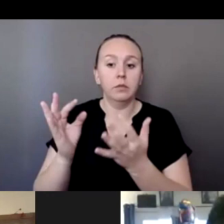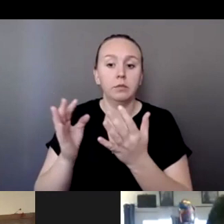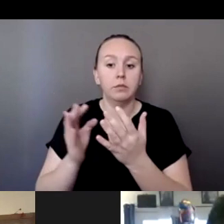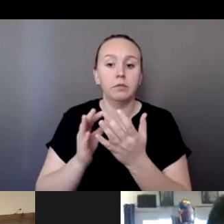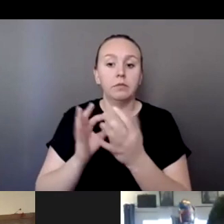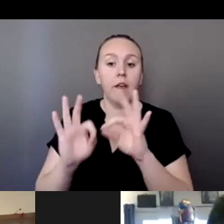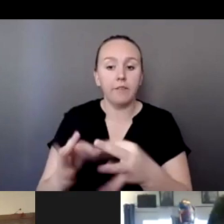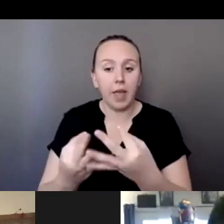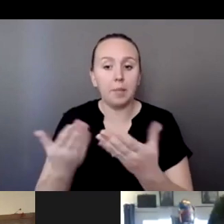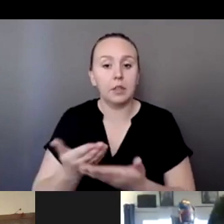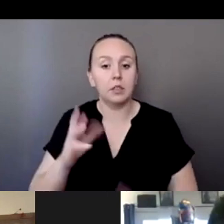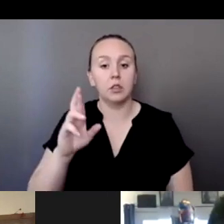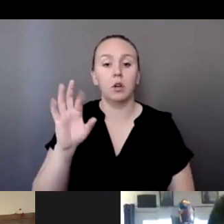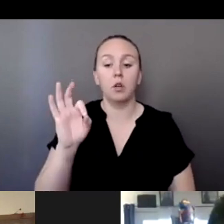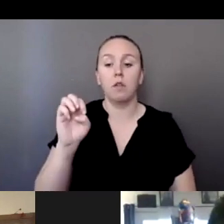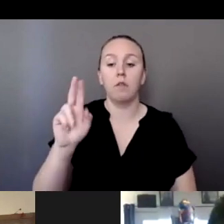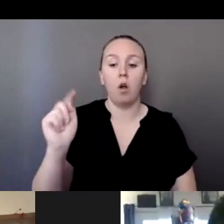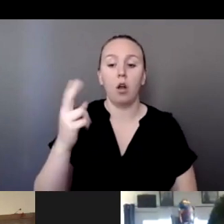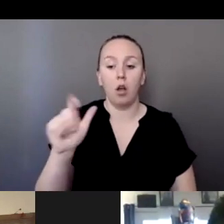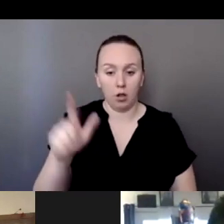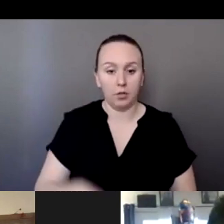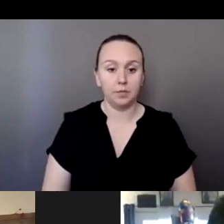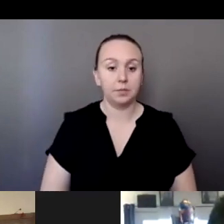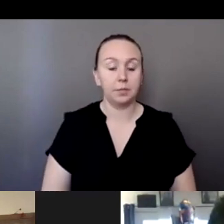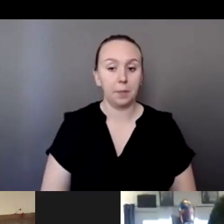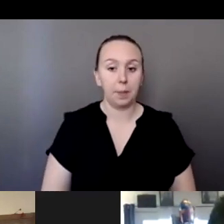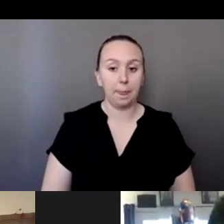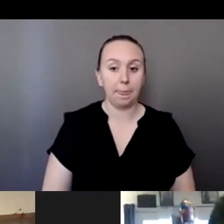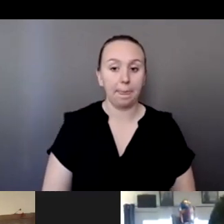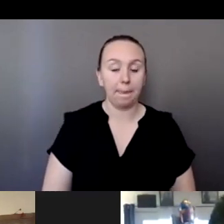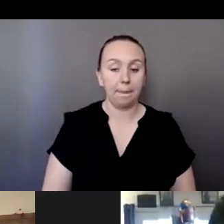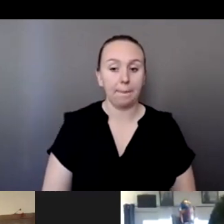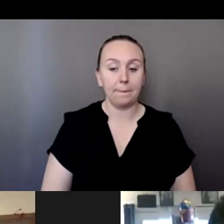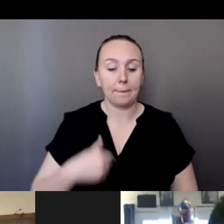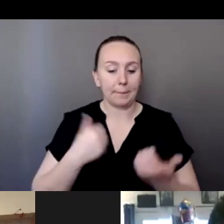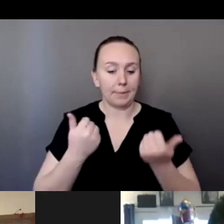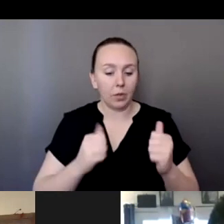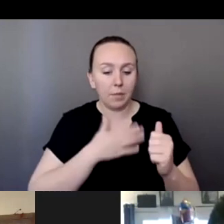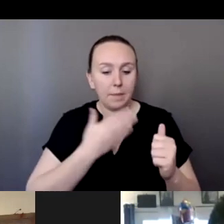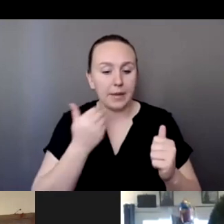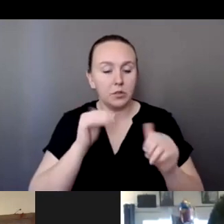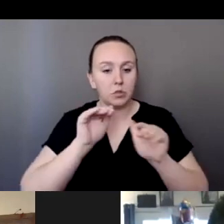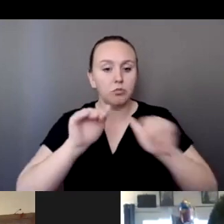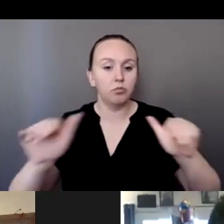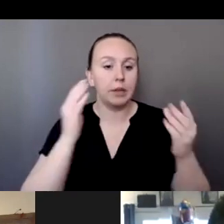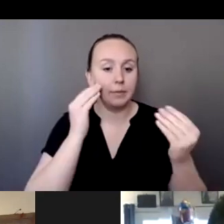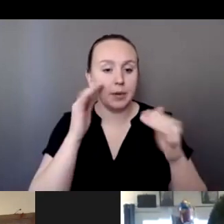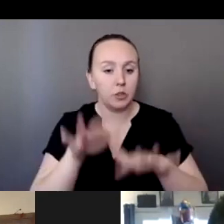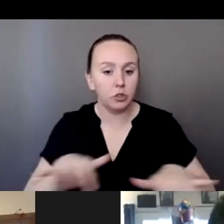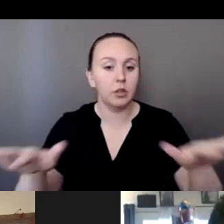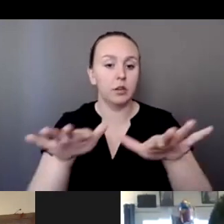I also just do my best to get the information out there. We've been doing parades,